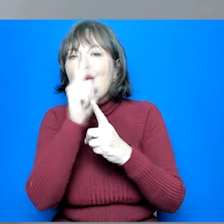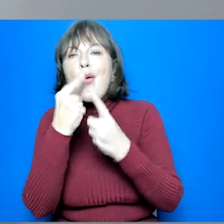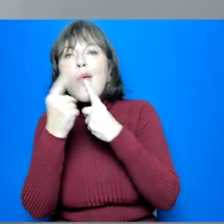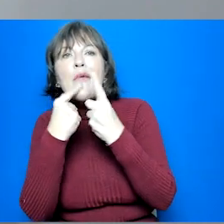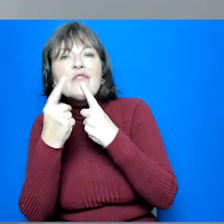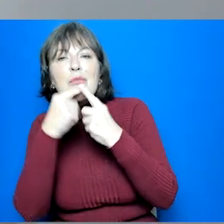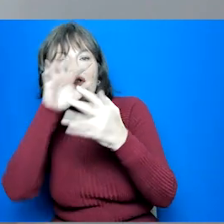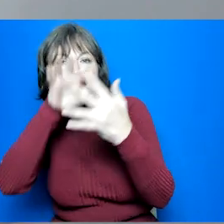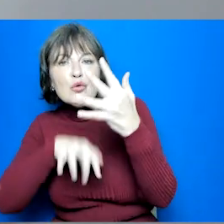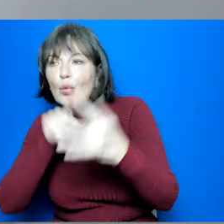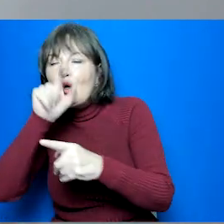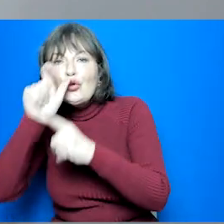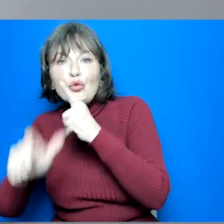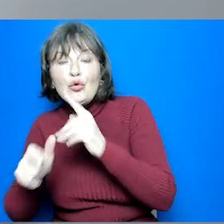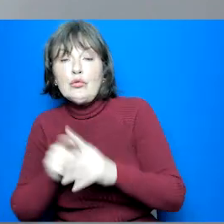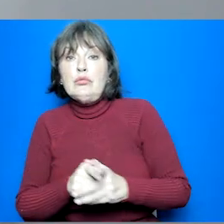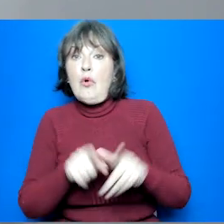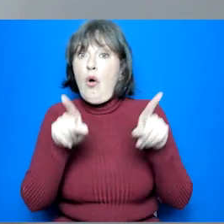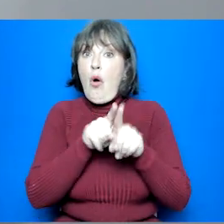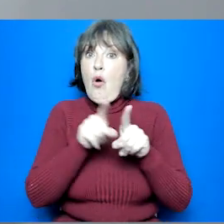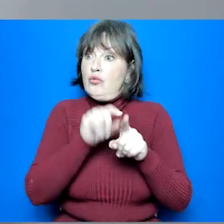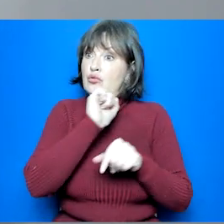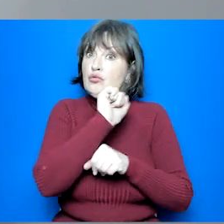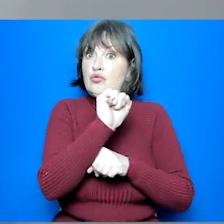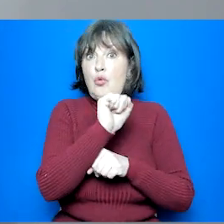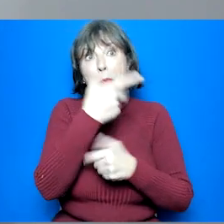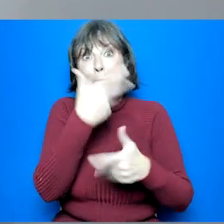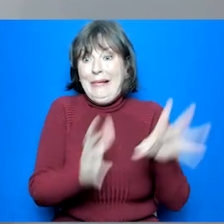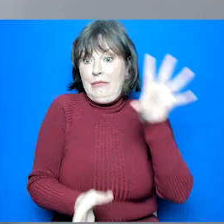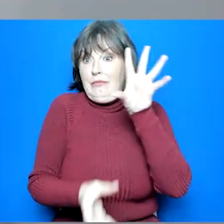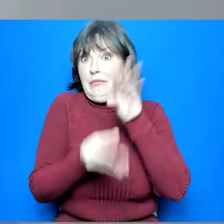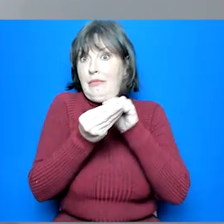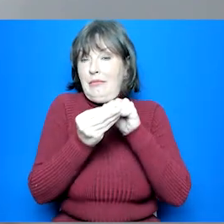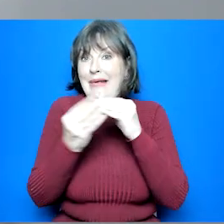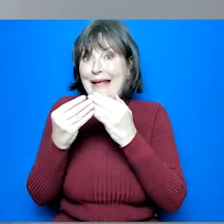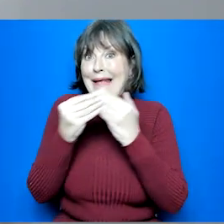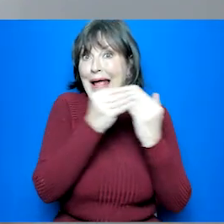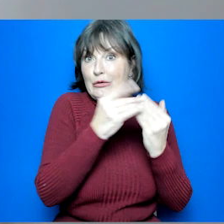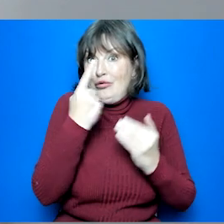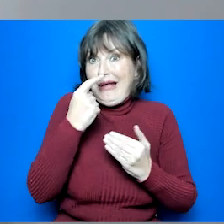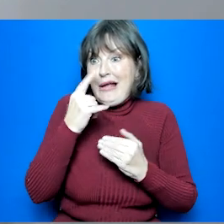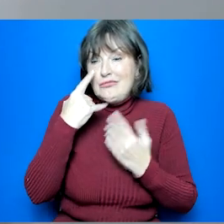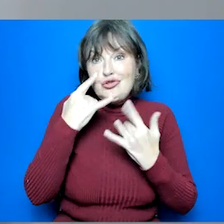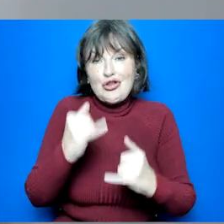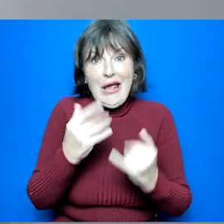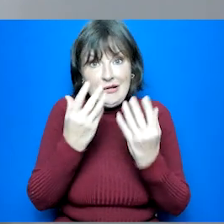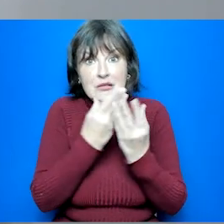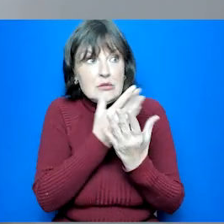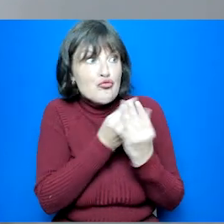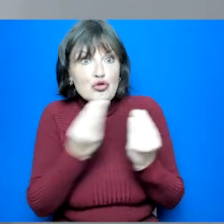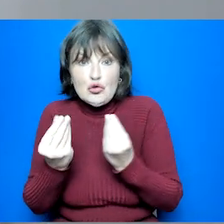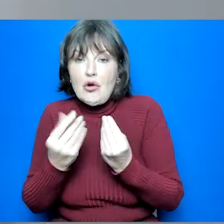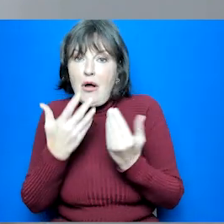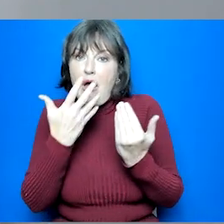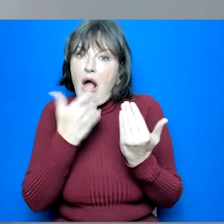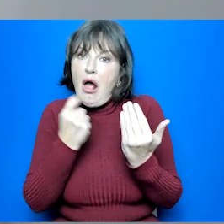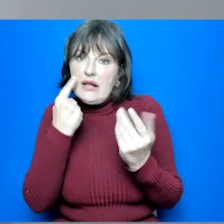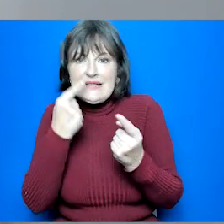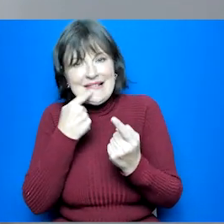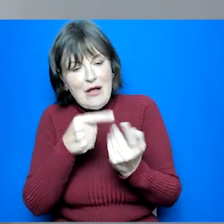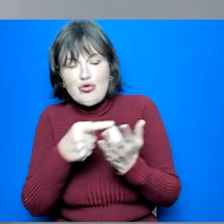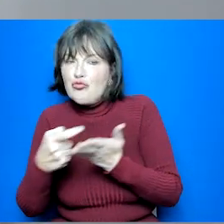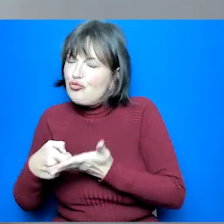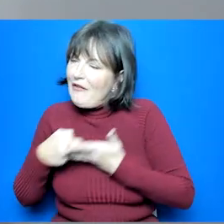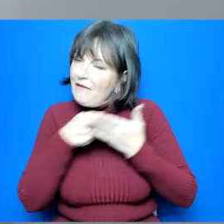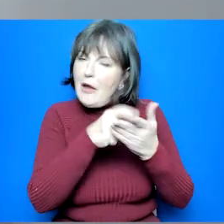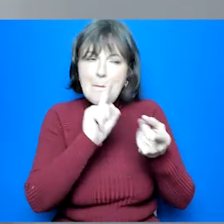Forum for Scotland have also put together a nutshell guide for school subjects so there's some resources that you can go and check but definitely referring back to